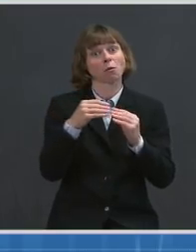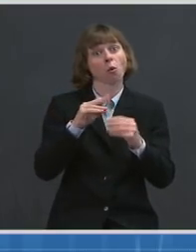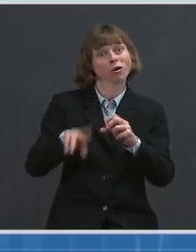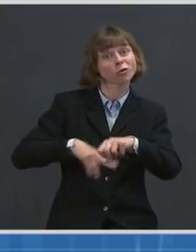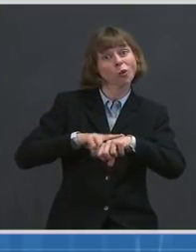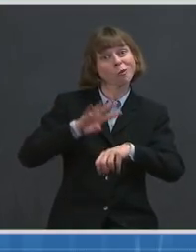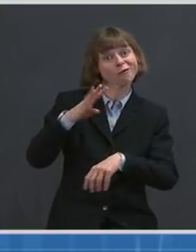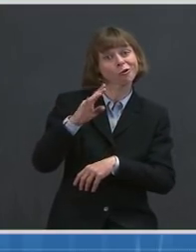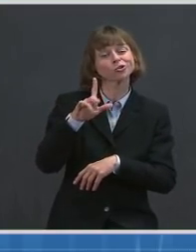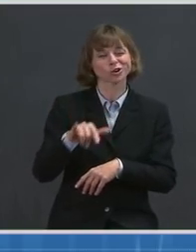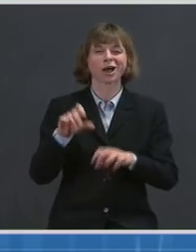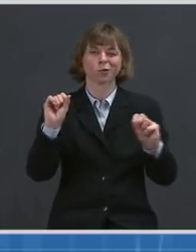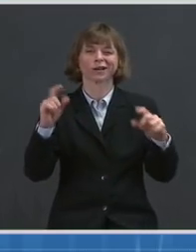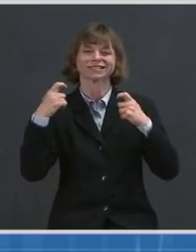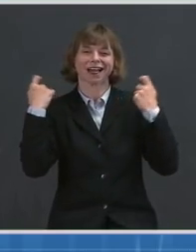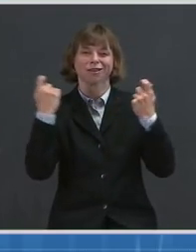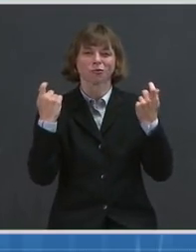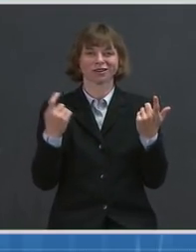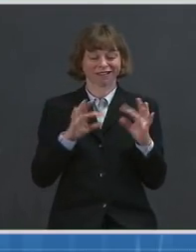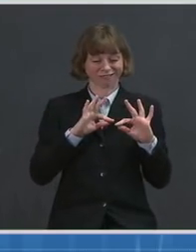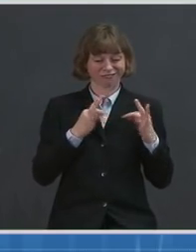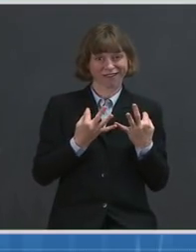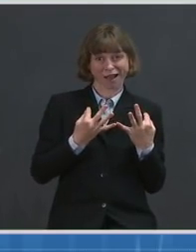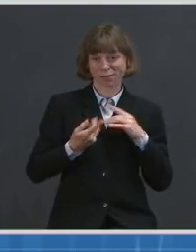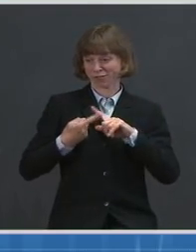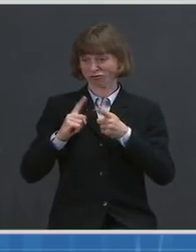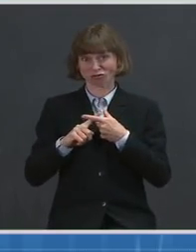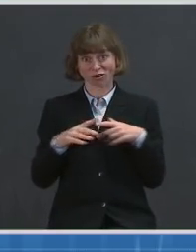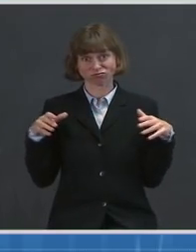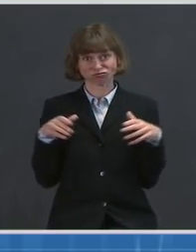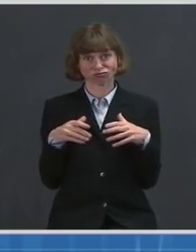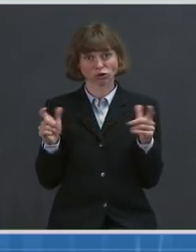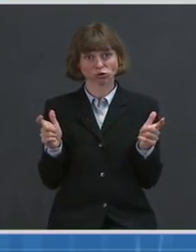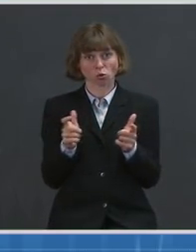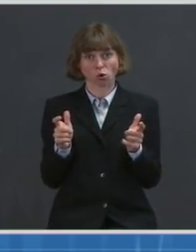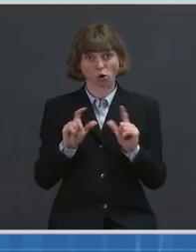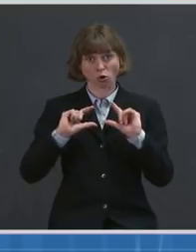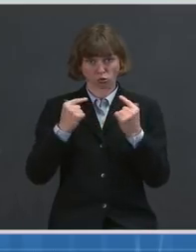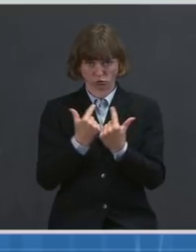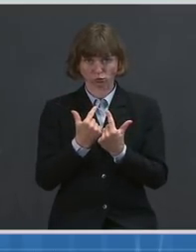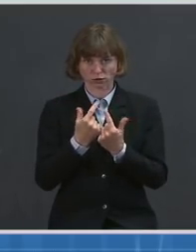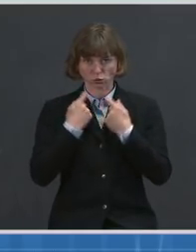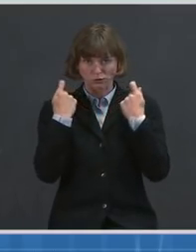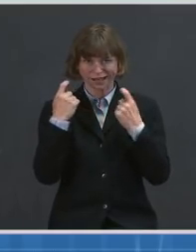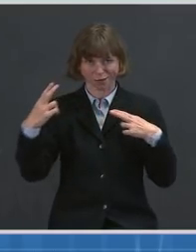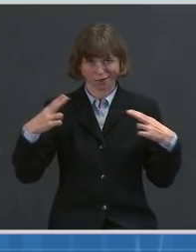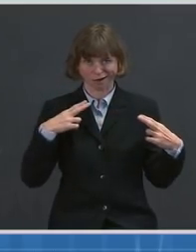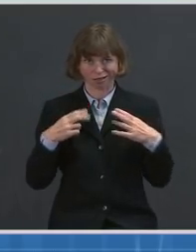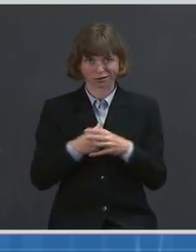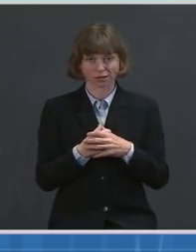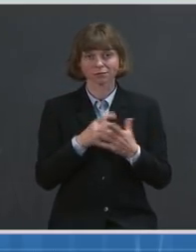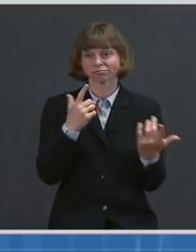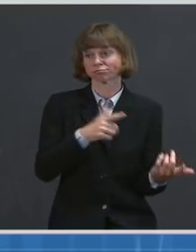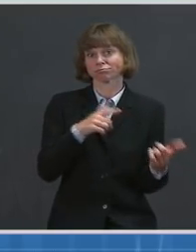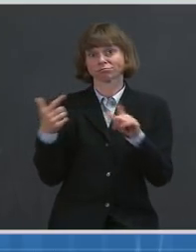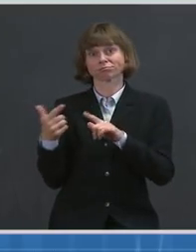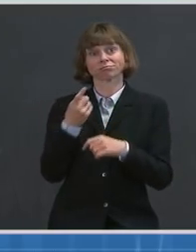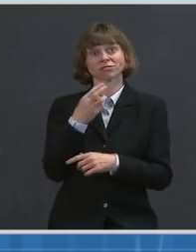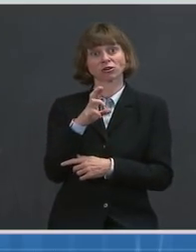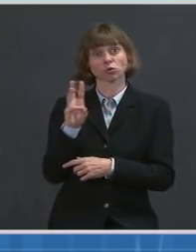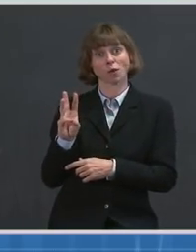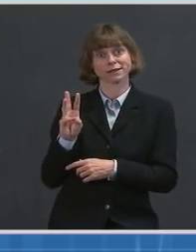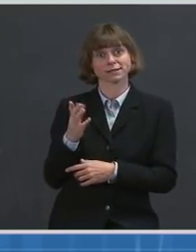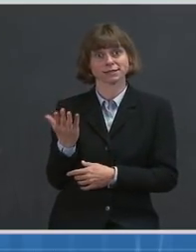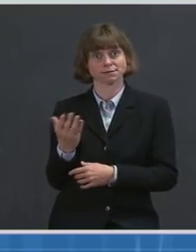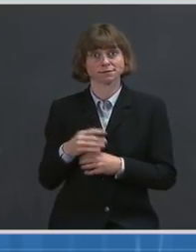family and friends, gathering in small groups to celebrate the holiday. With that, I'll turn it over to Dr. Walensky. Dr. Walensky.